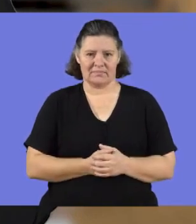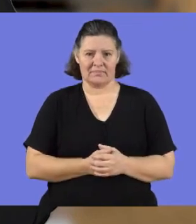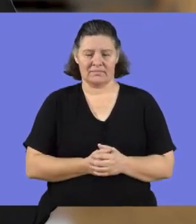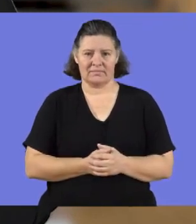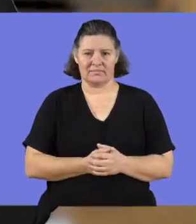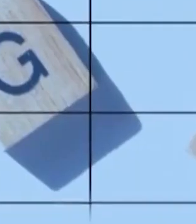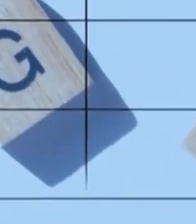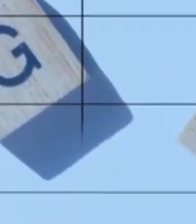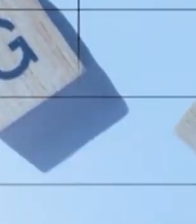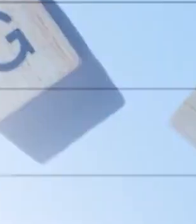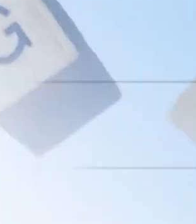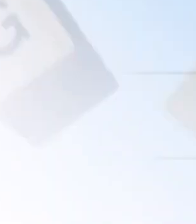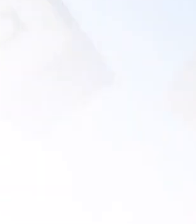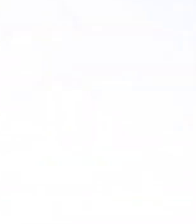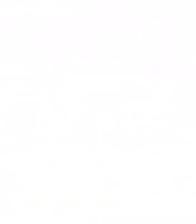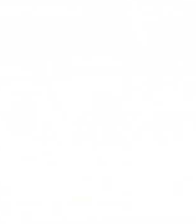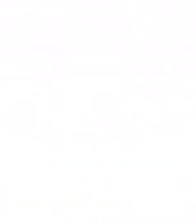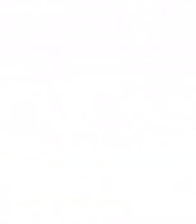Thank you. Thank you.